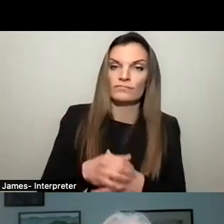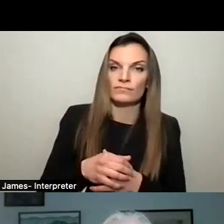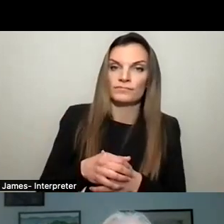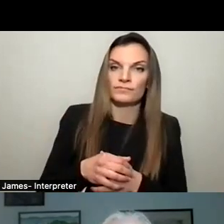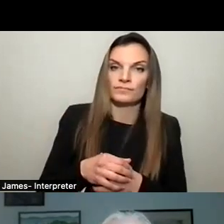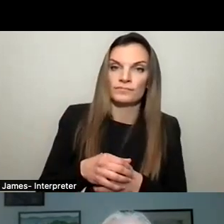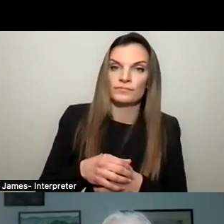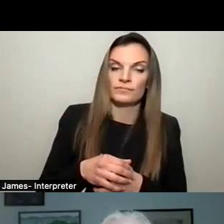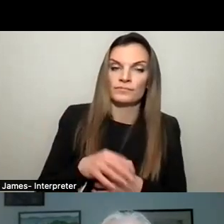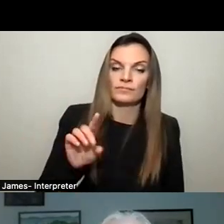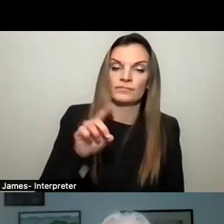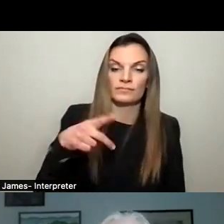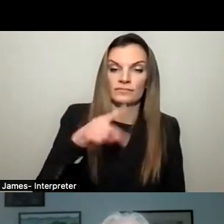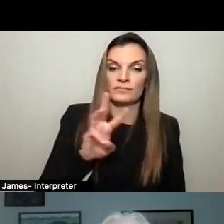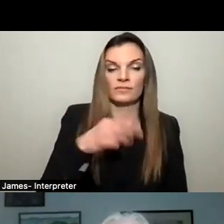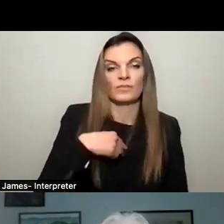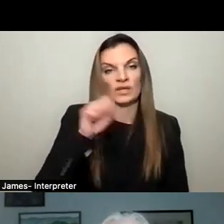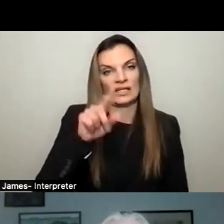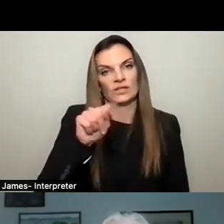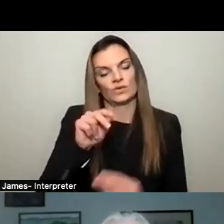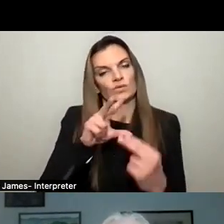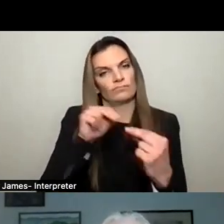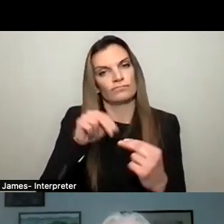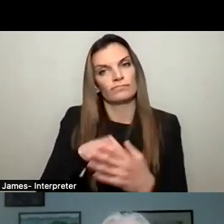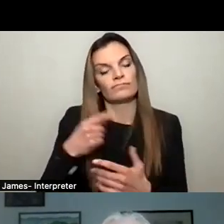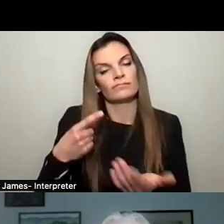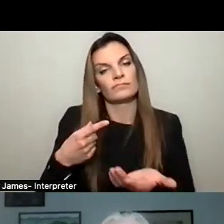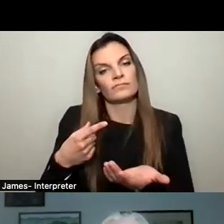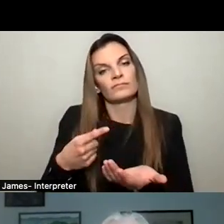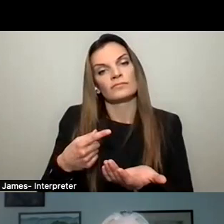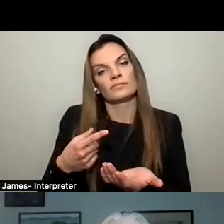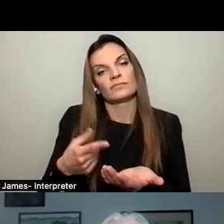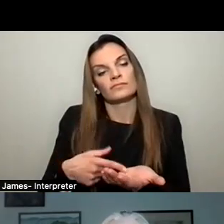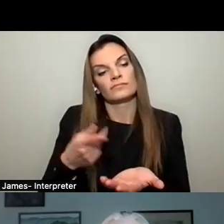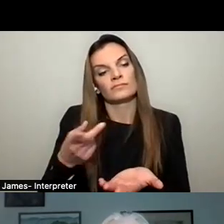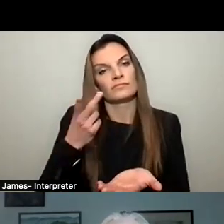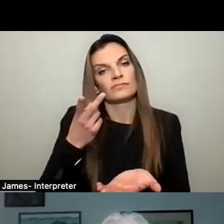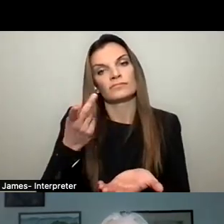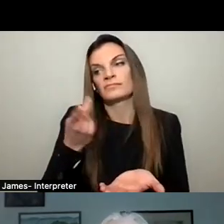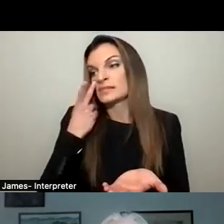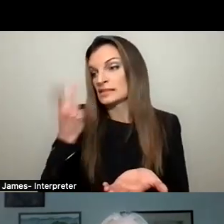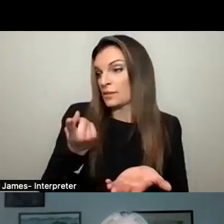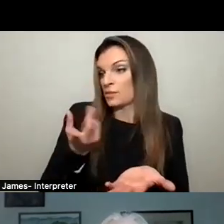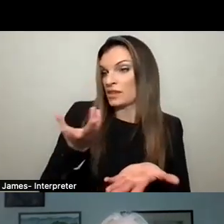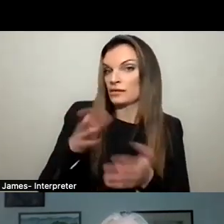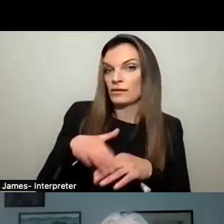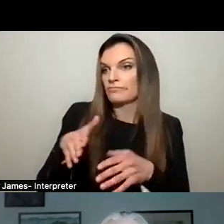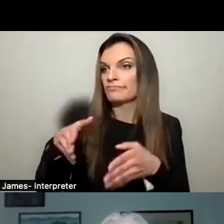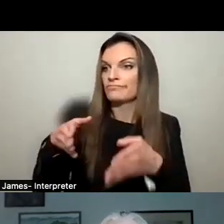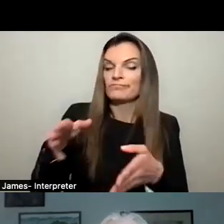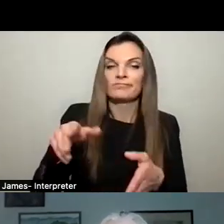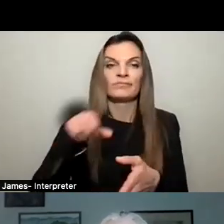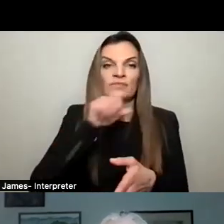leverage our DPW. Sometimes when you sit there and you use, you see something on the street, you don't pick it up, but we should incentivize our DPW